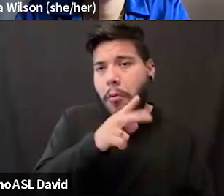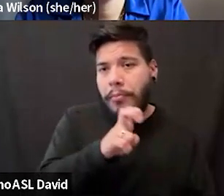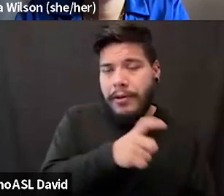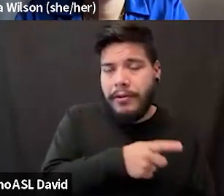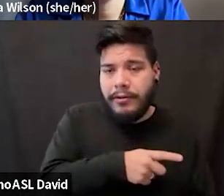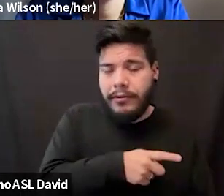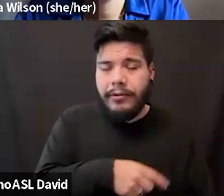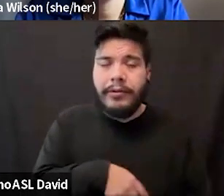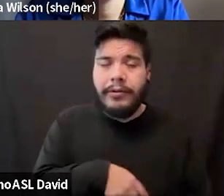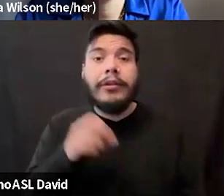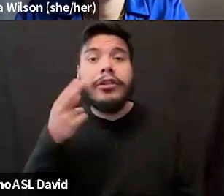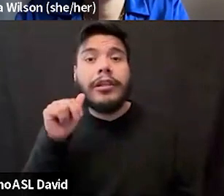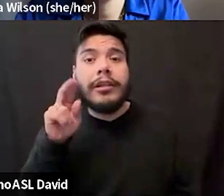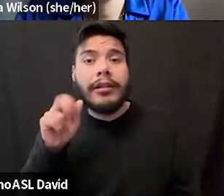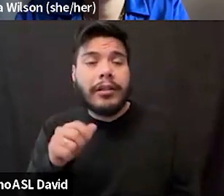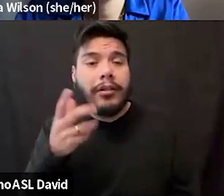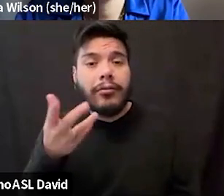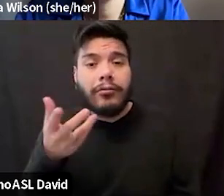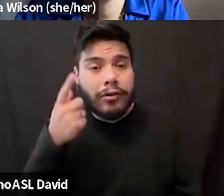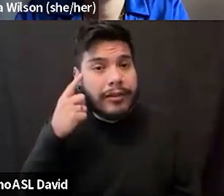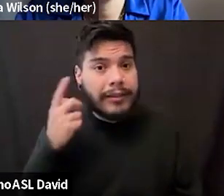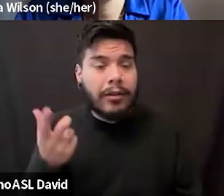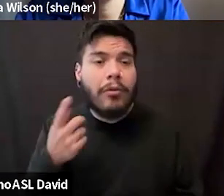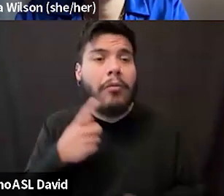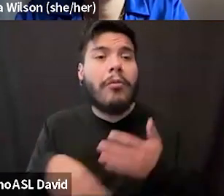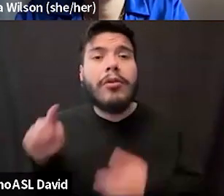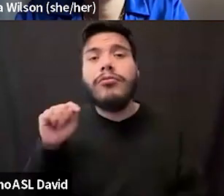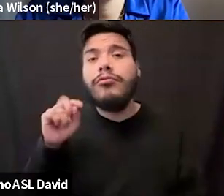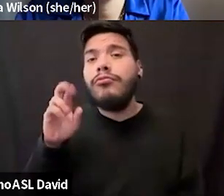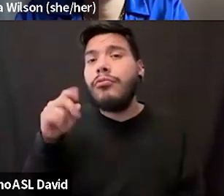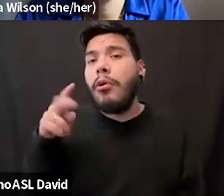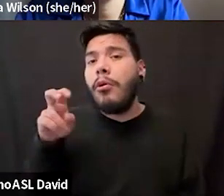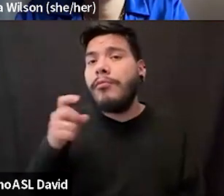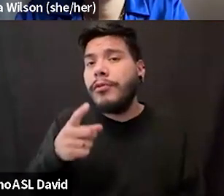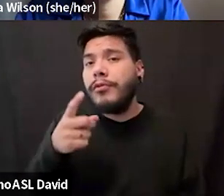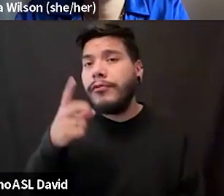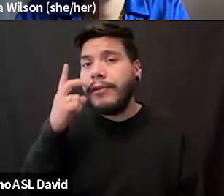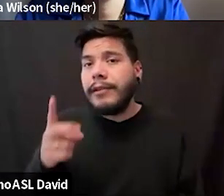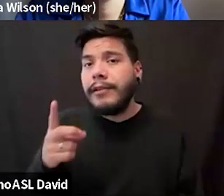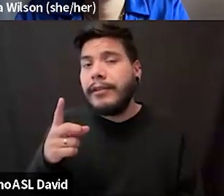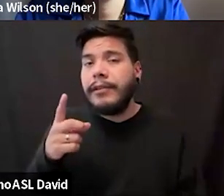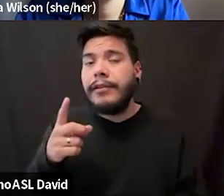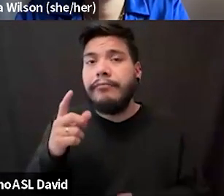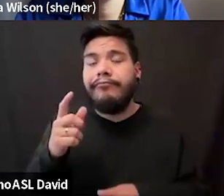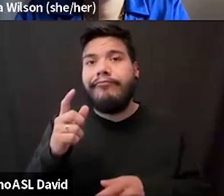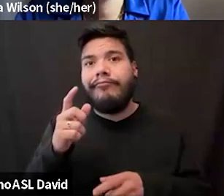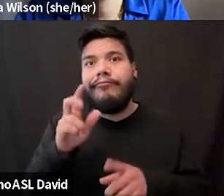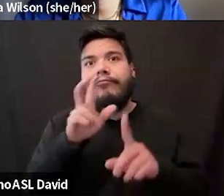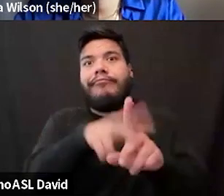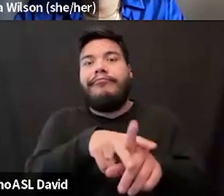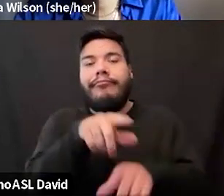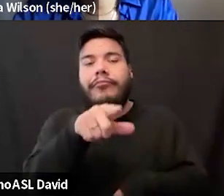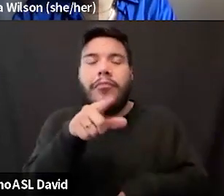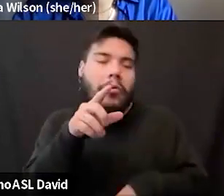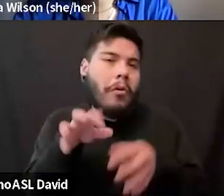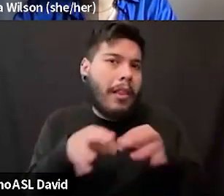Um, Shana, what about you? Do you have, what are the tropes that you see show up and acted on you? Or how do you feel about any of this, this